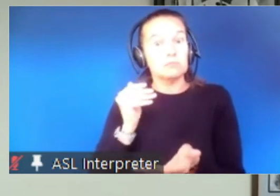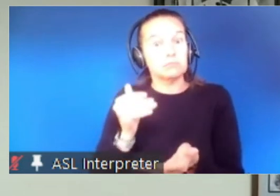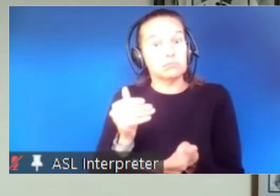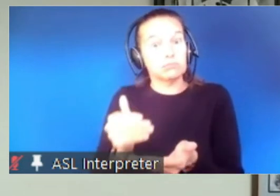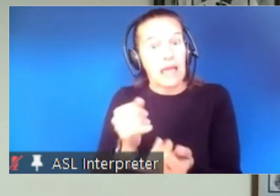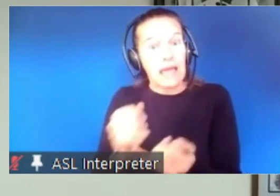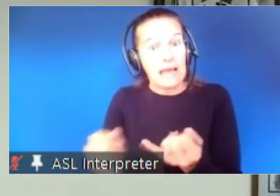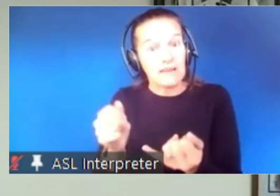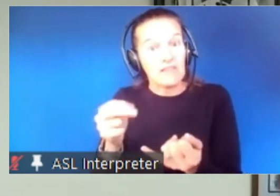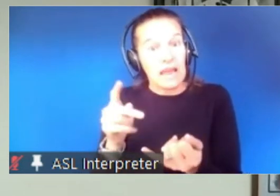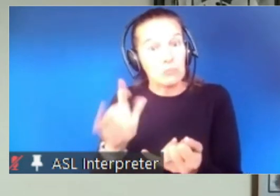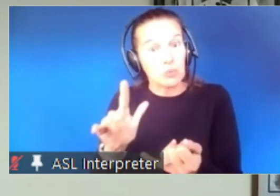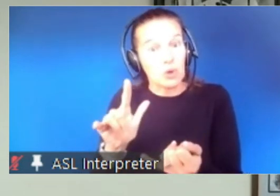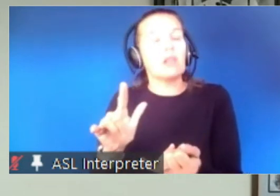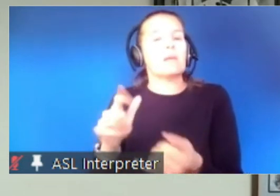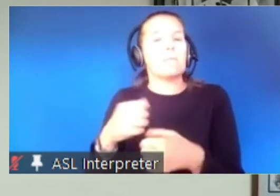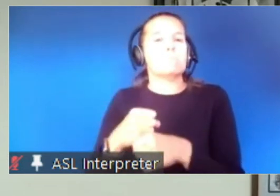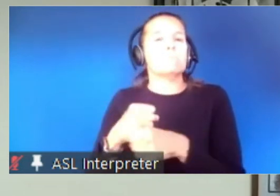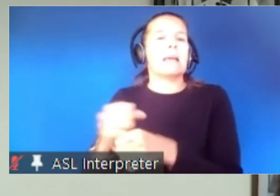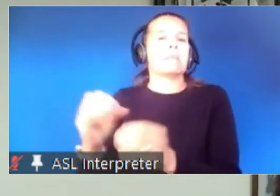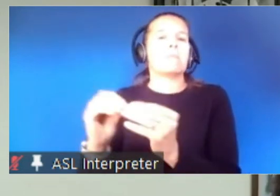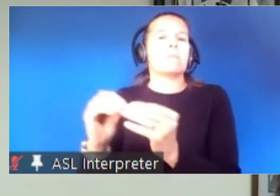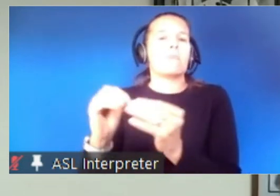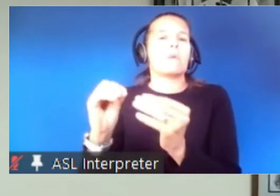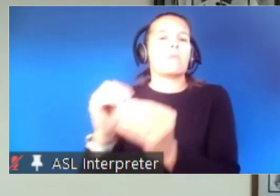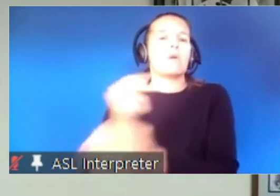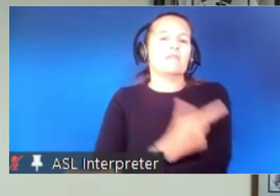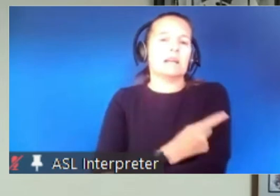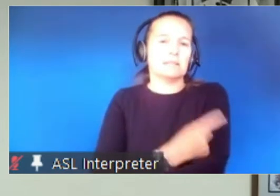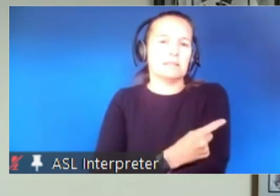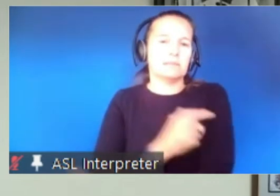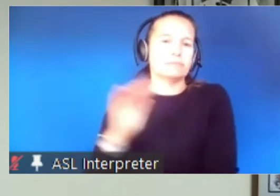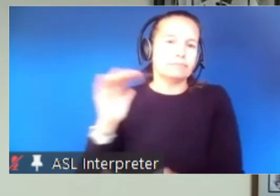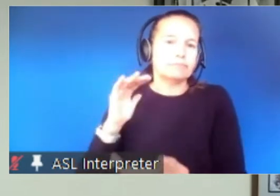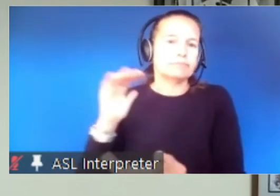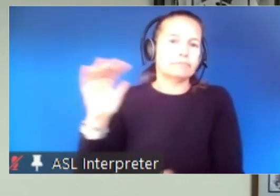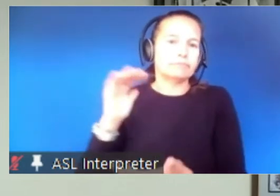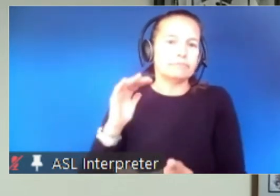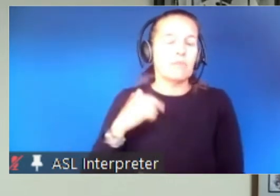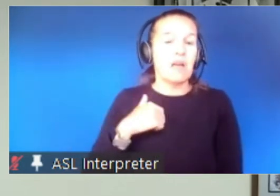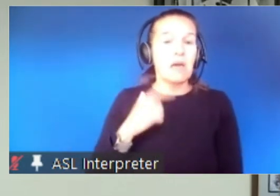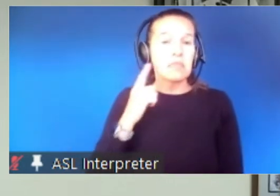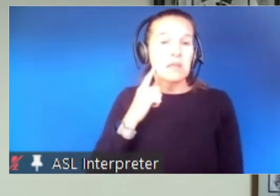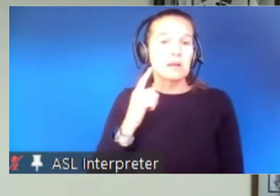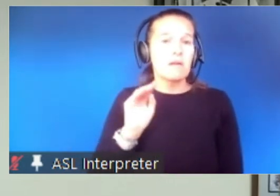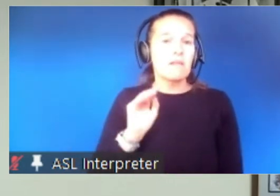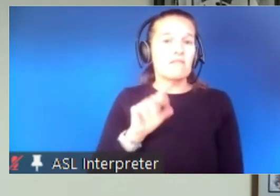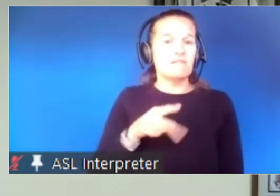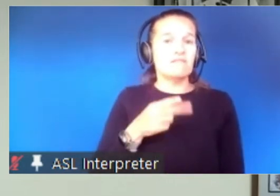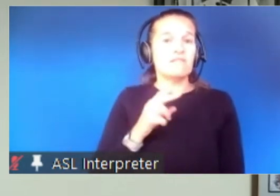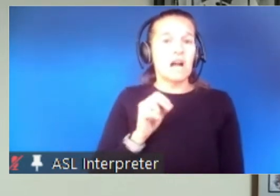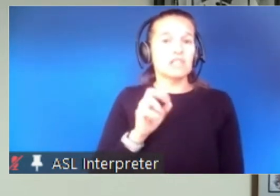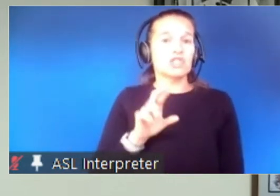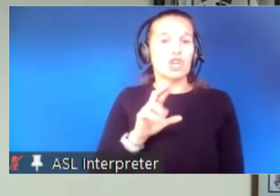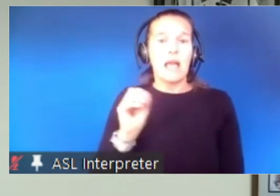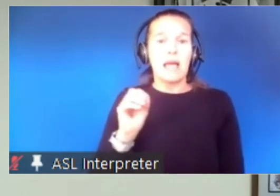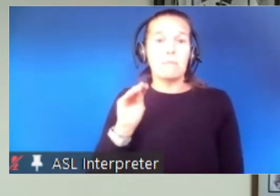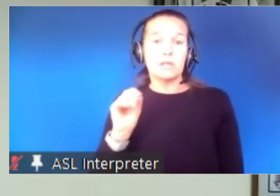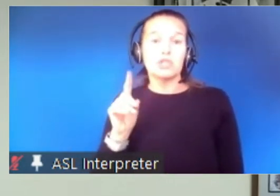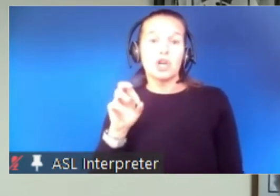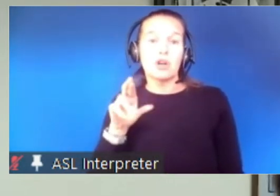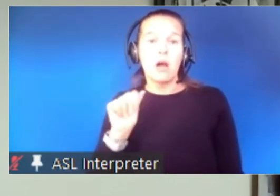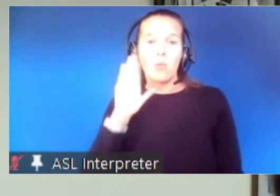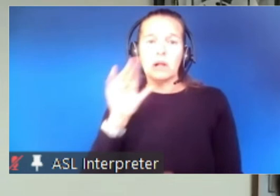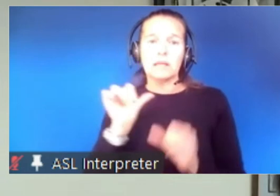weeks um i think that that will go and continue with pfizer and moderna we're we're still in a wait and